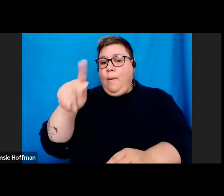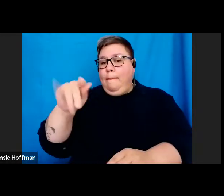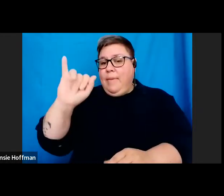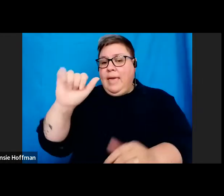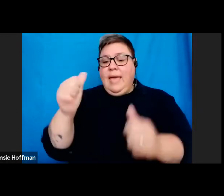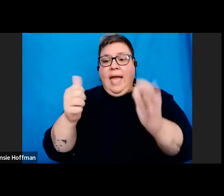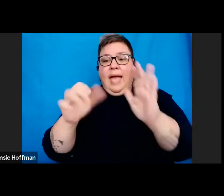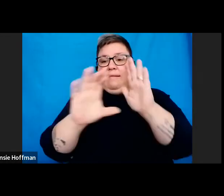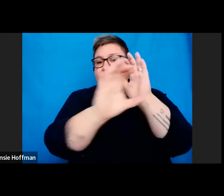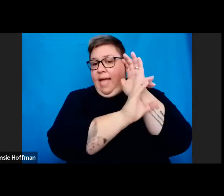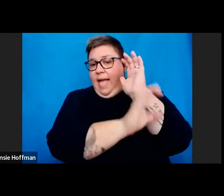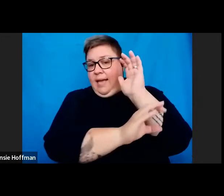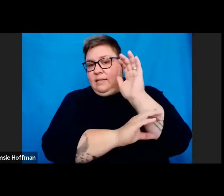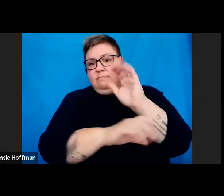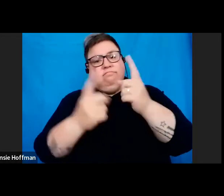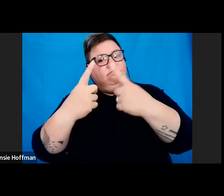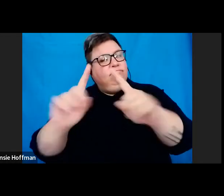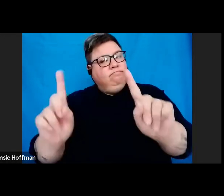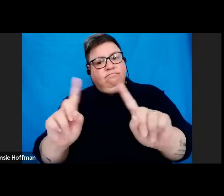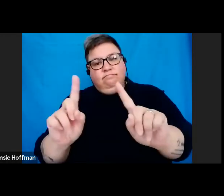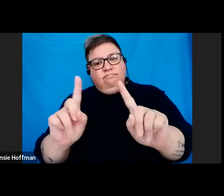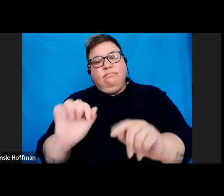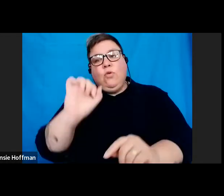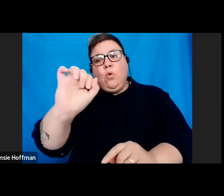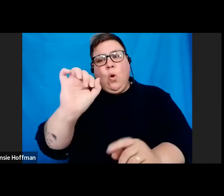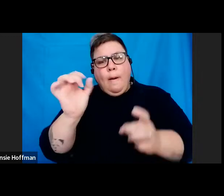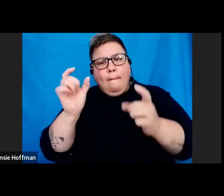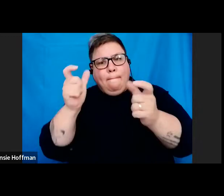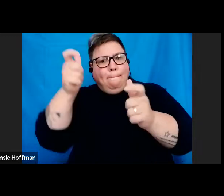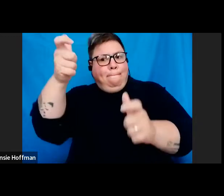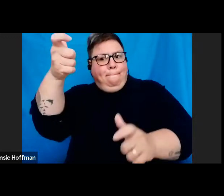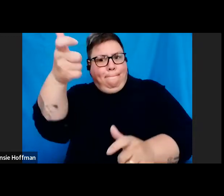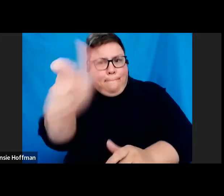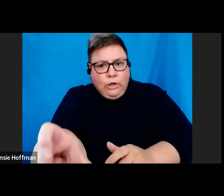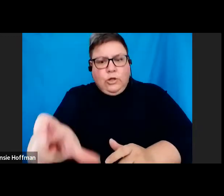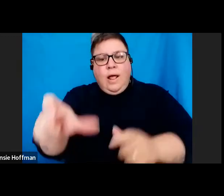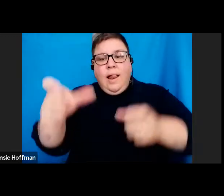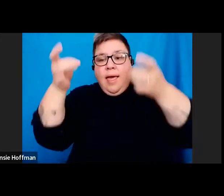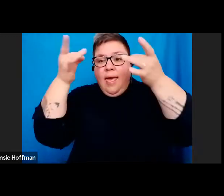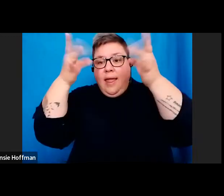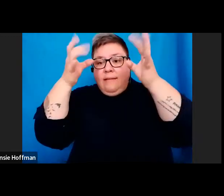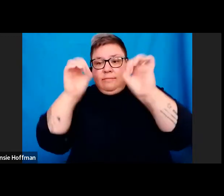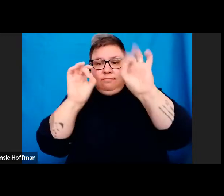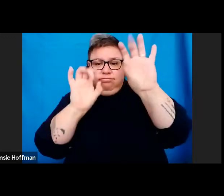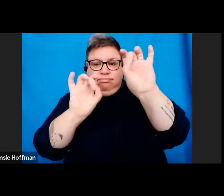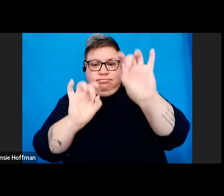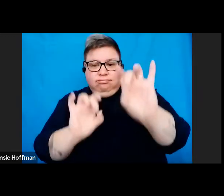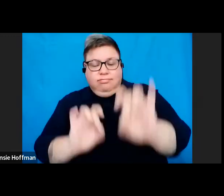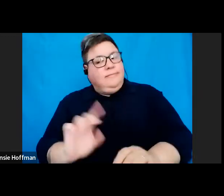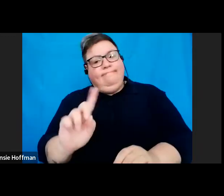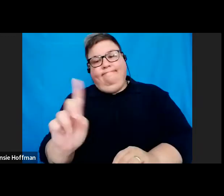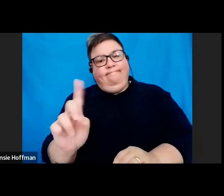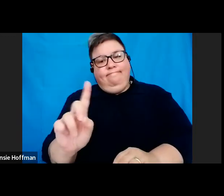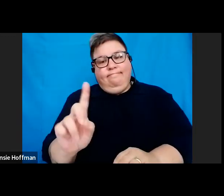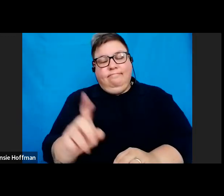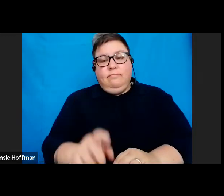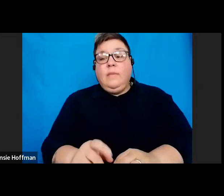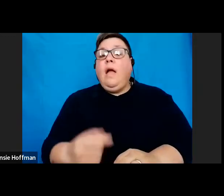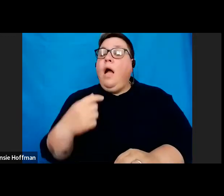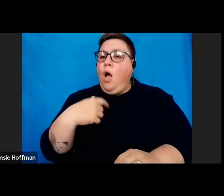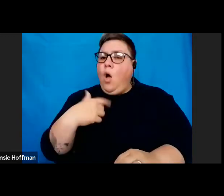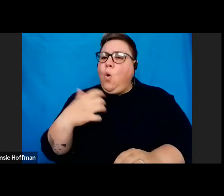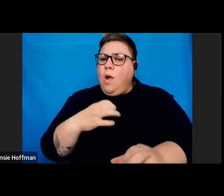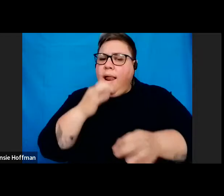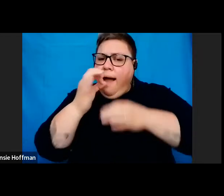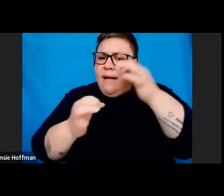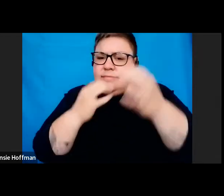not disclose any personal information when you are asking questions. We will try and answer as many